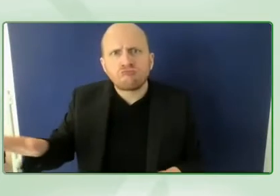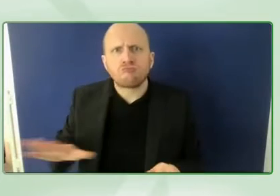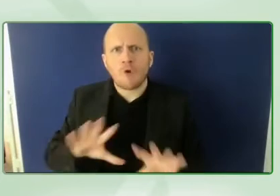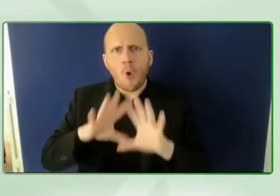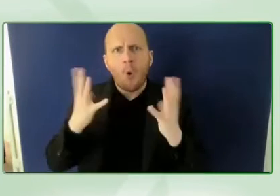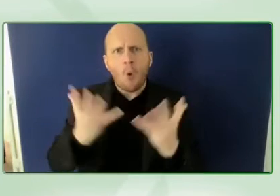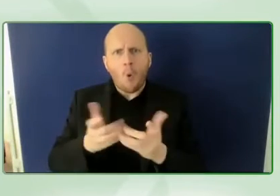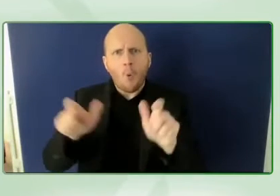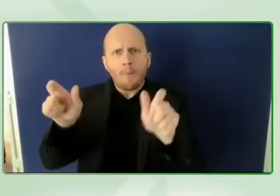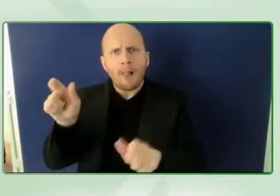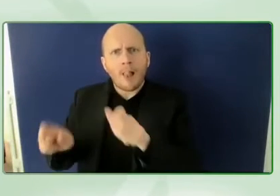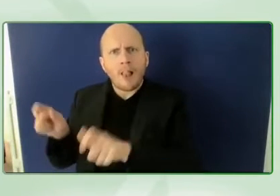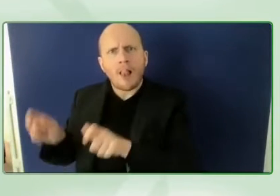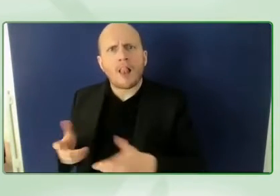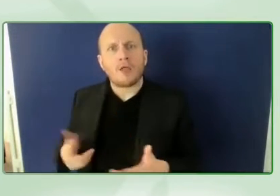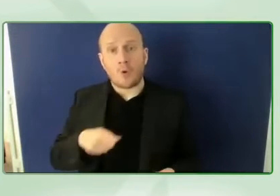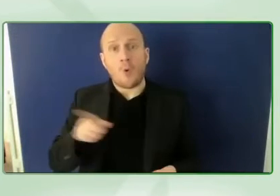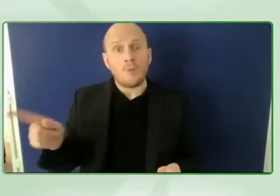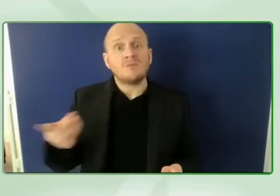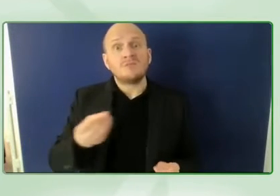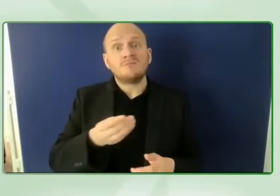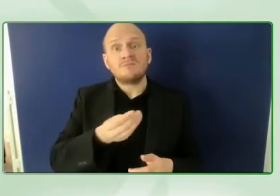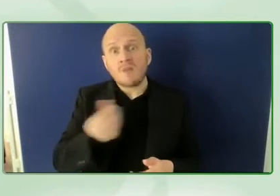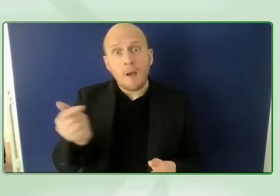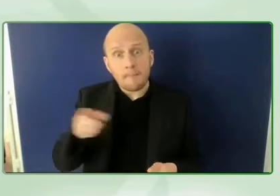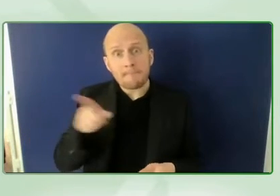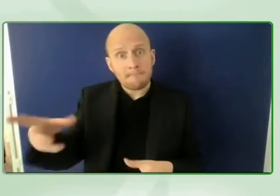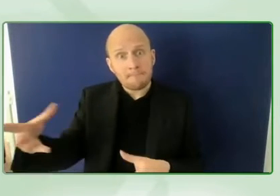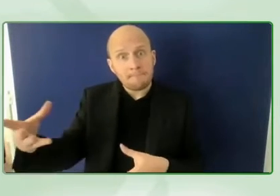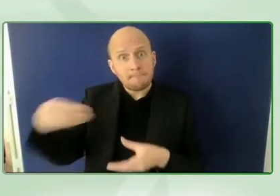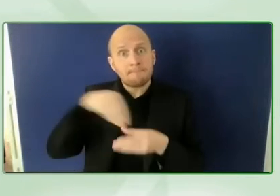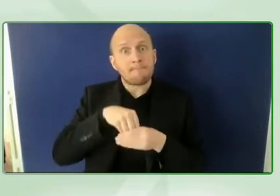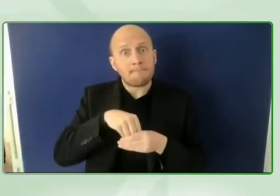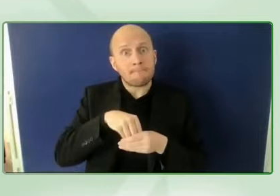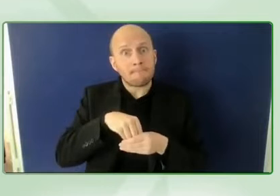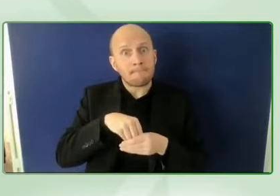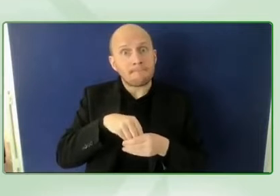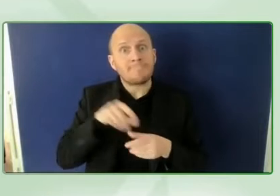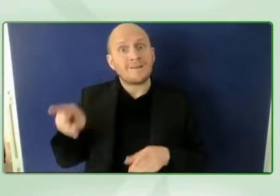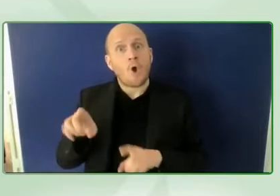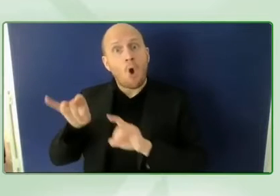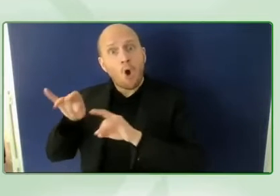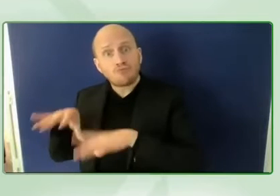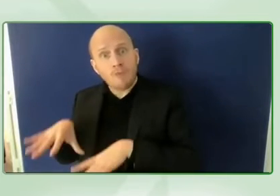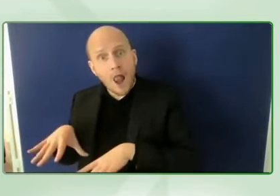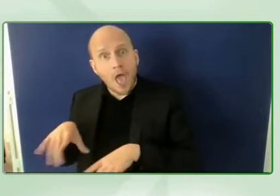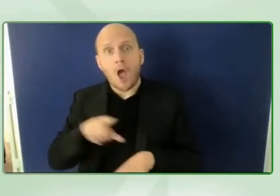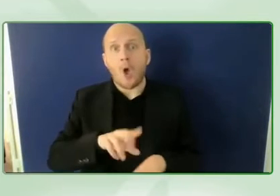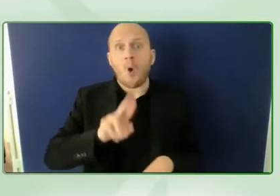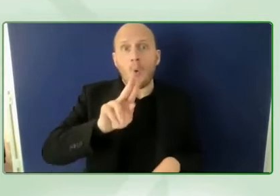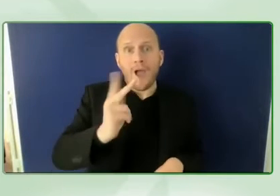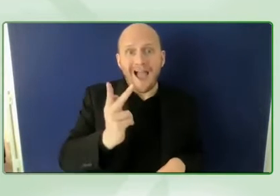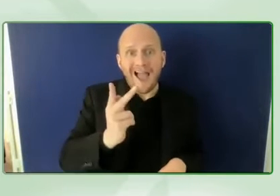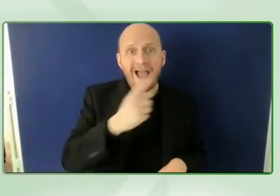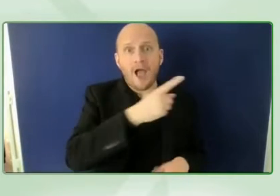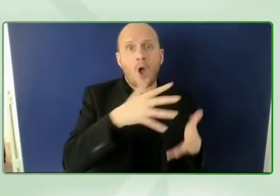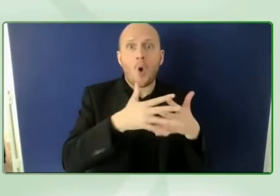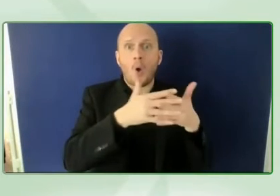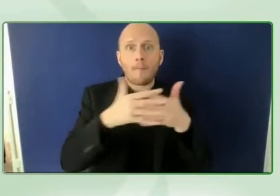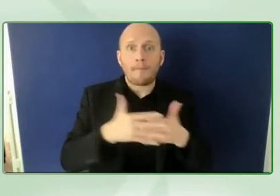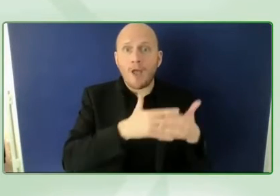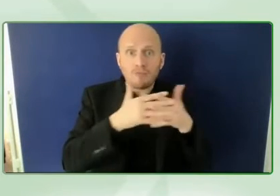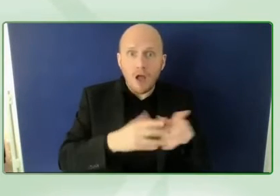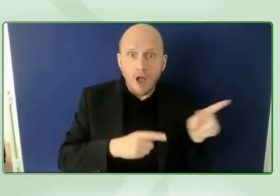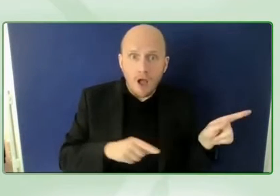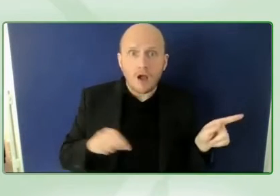the campaign uh when we launched last august in australia in the uk in the us and that was really good to hear from the athletes